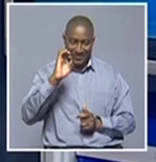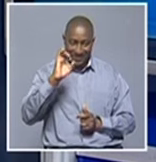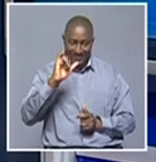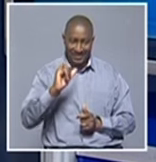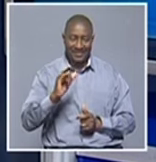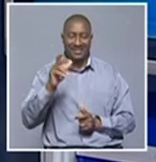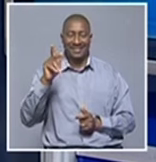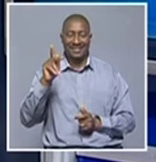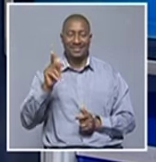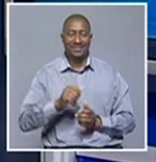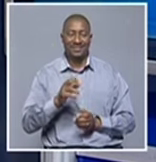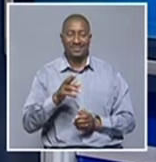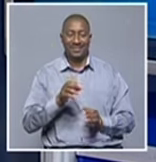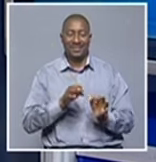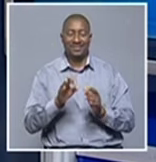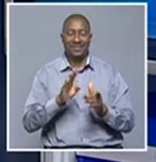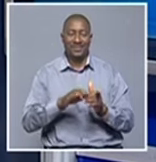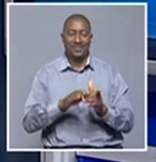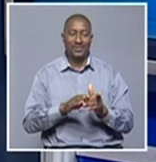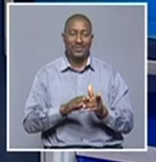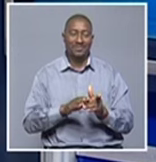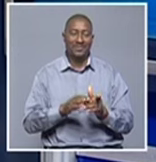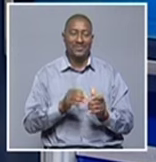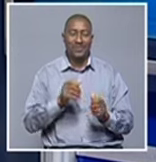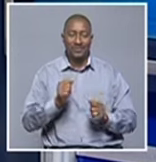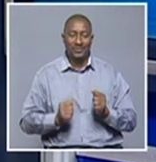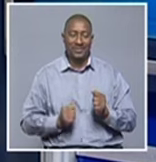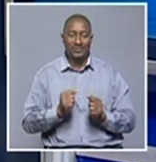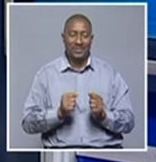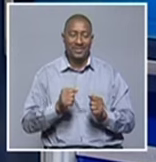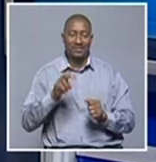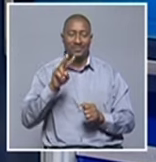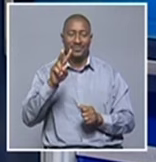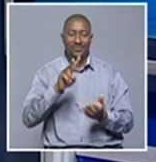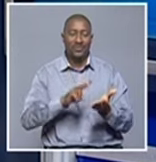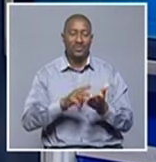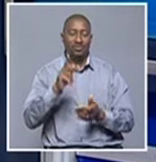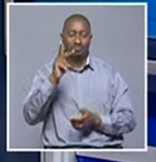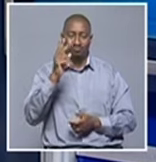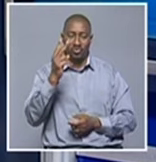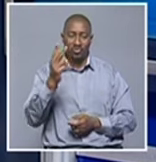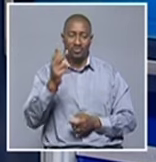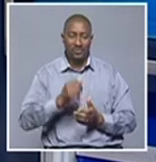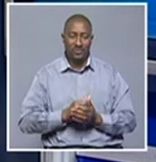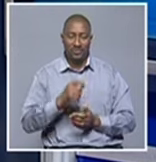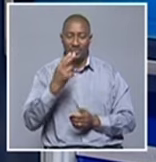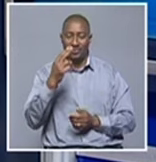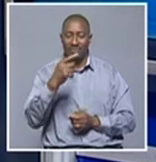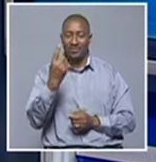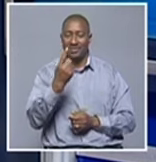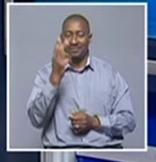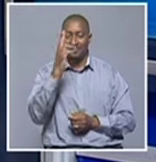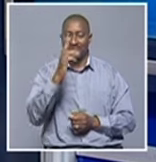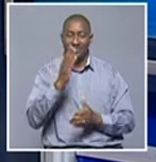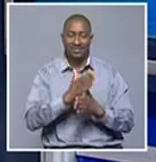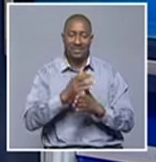the nbc fun run volume two and she did mention it will be going out to the public now not only for the nbc employees but to the whole community